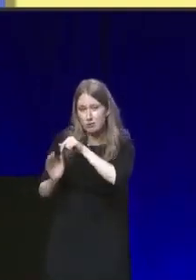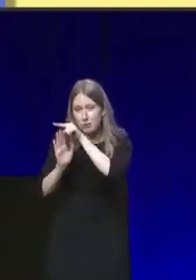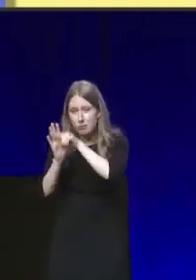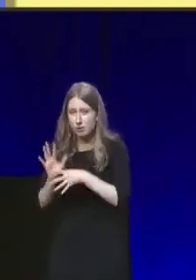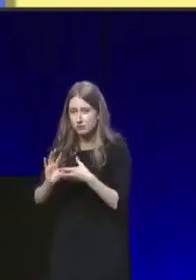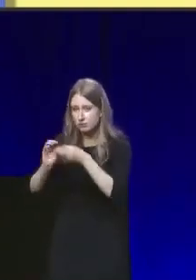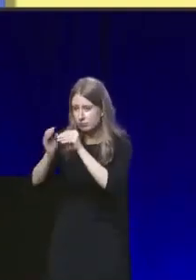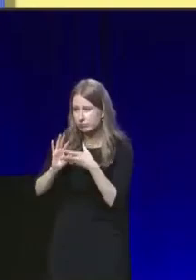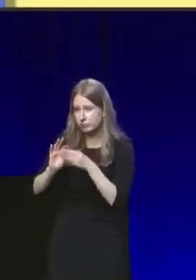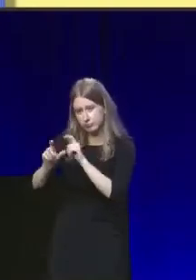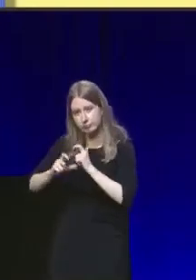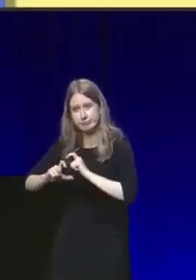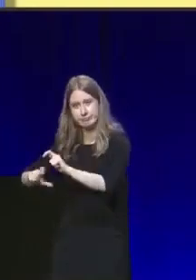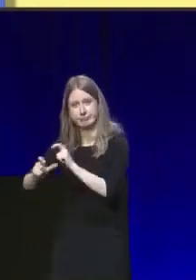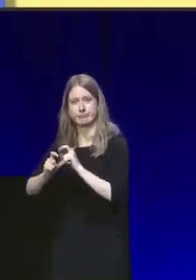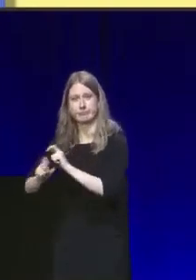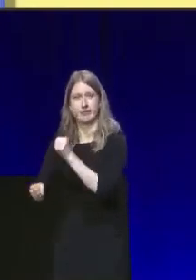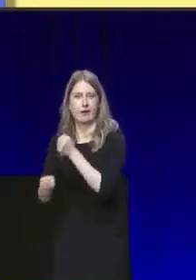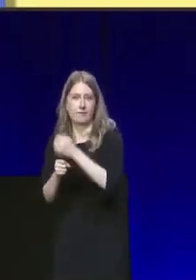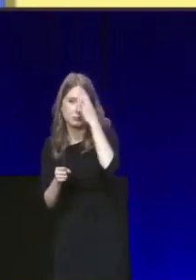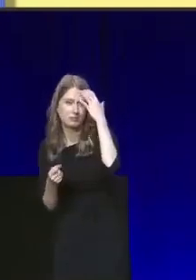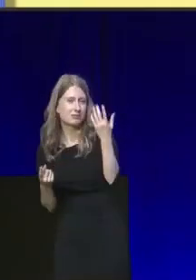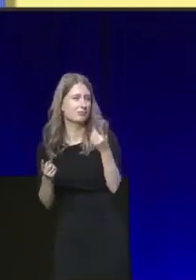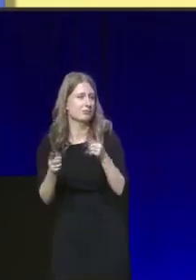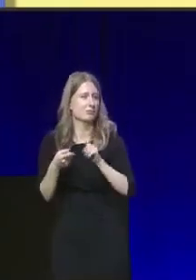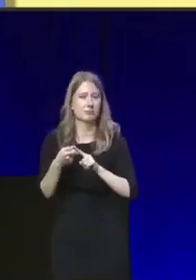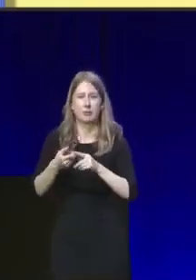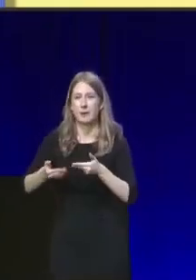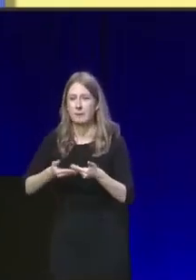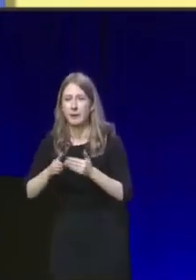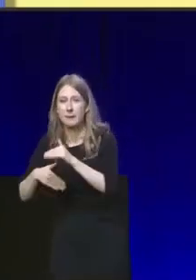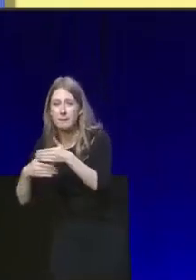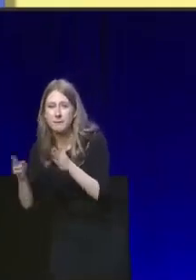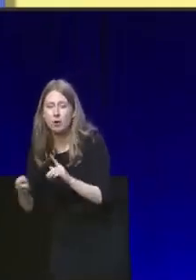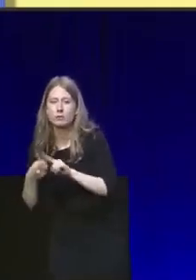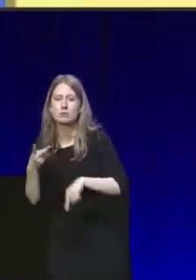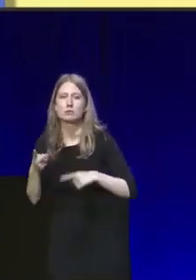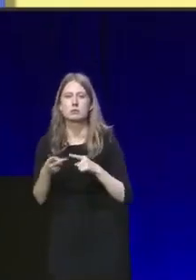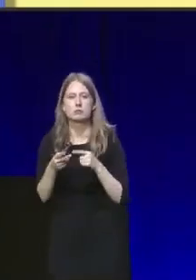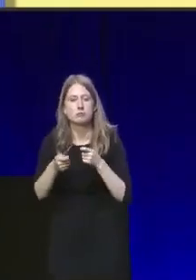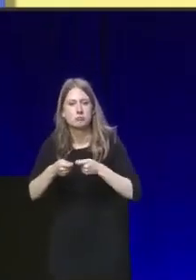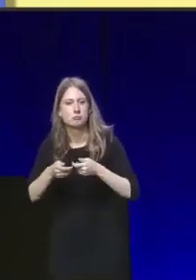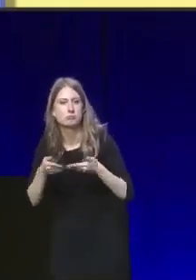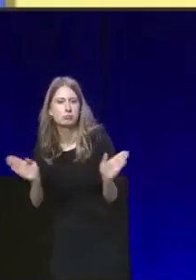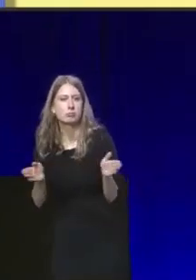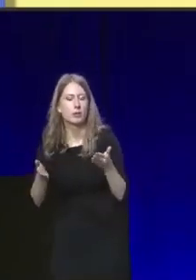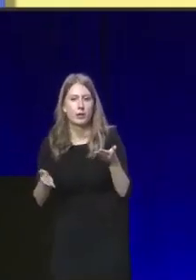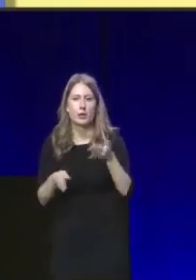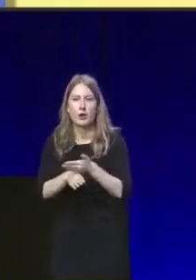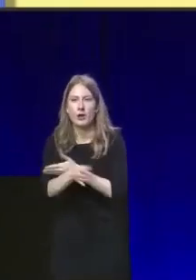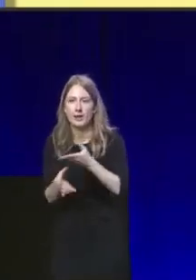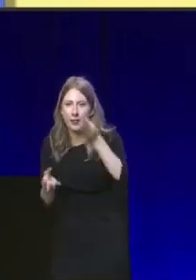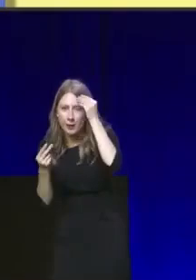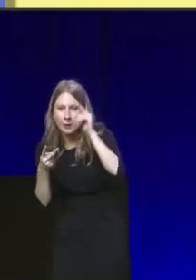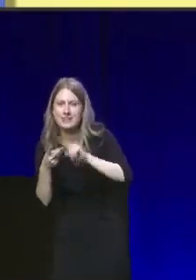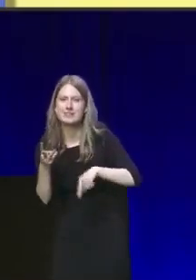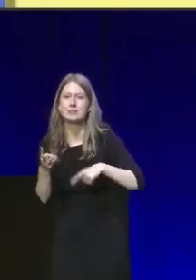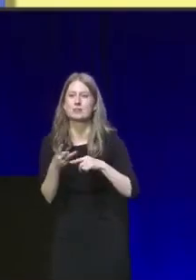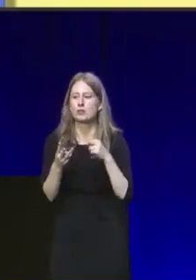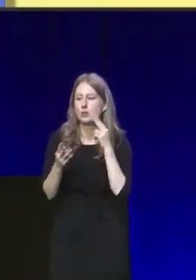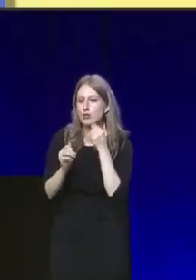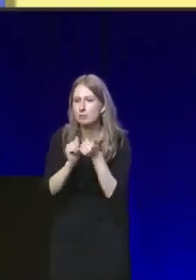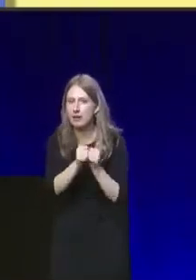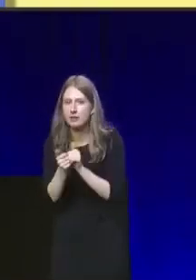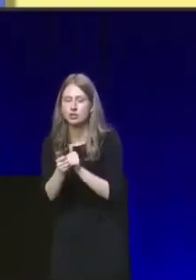we are delivering in government. The baby box, the expansion of early learning, family-nurse partnerships, the Scottish child